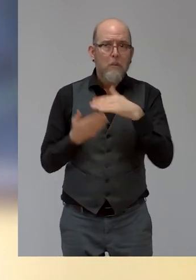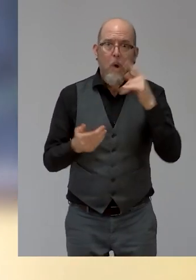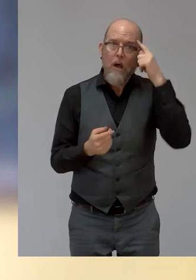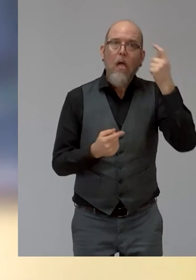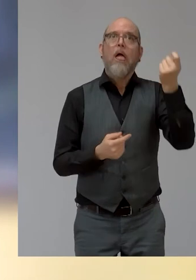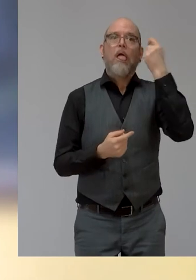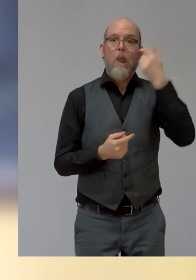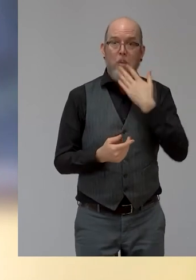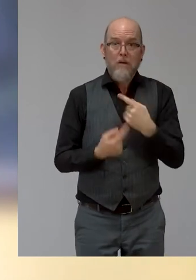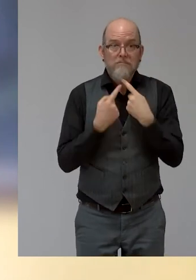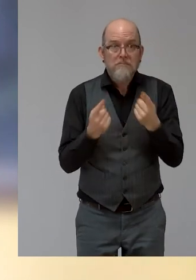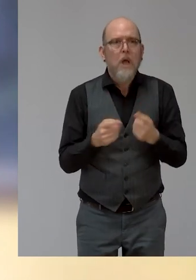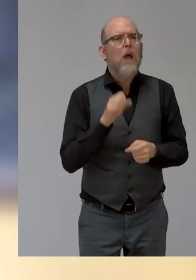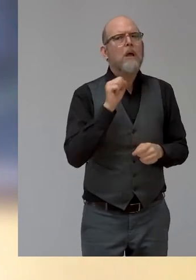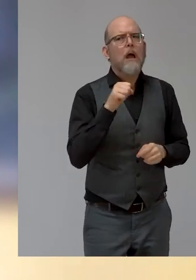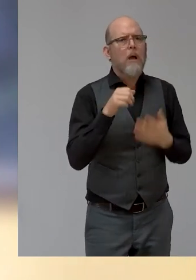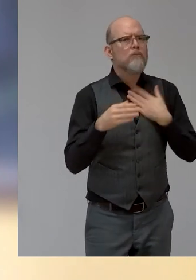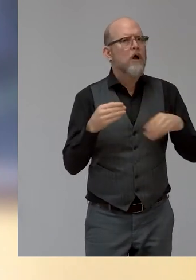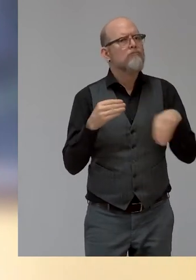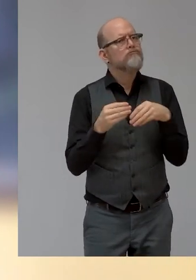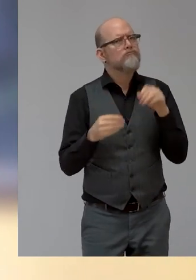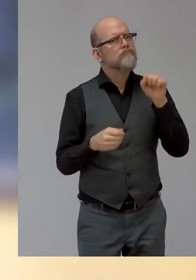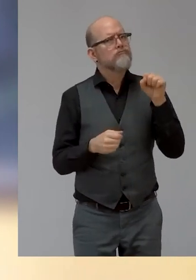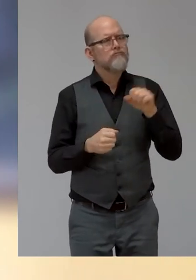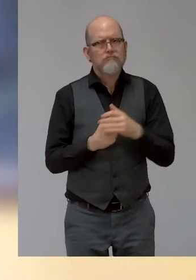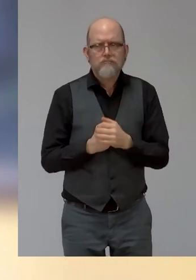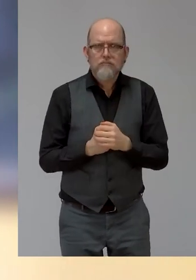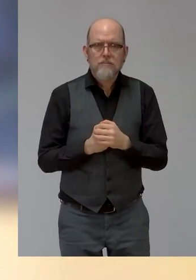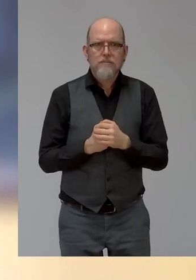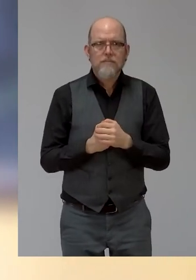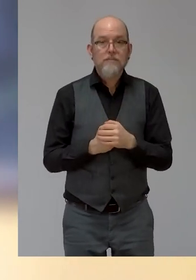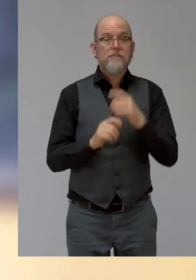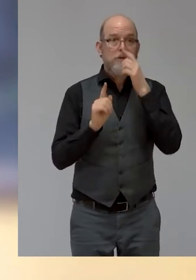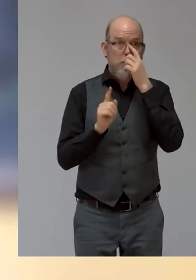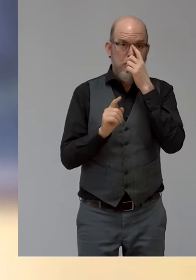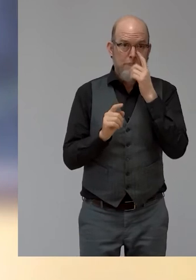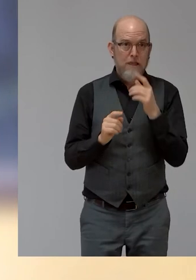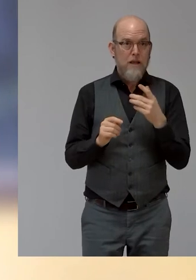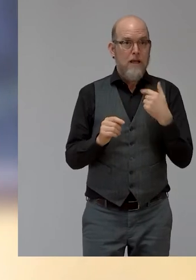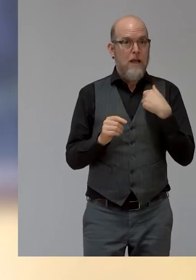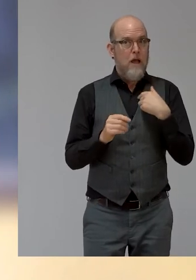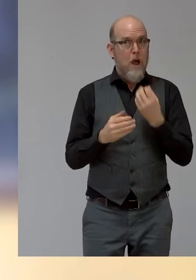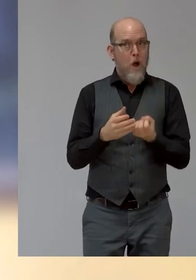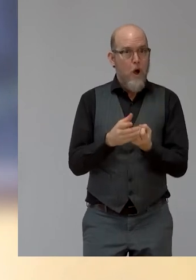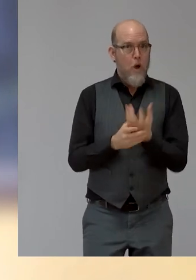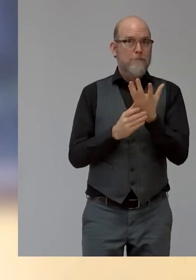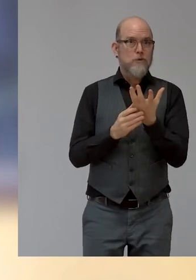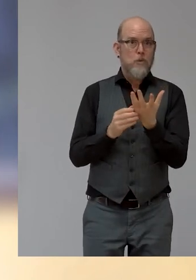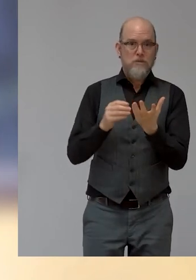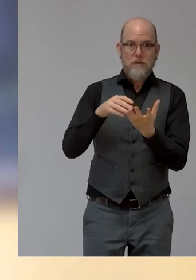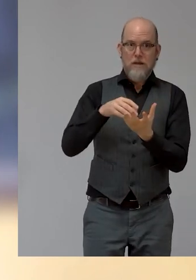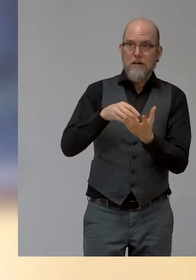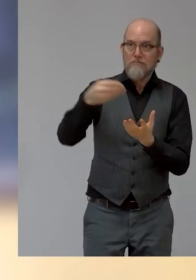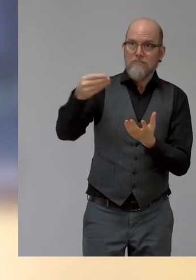also wanted to add, Michael, that all free and all open source is not necessarily good. One